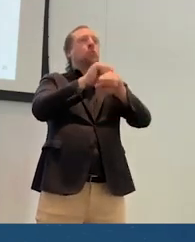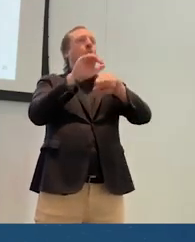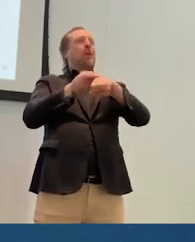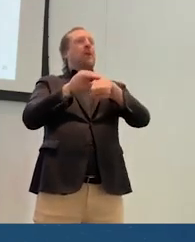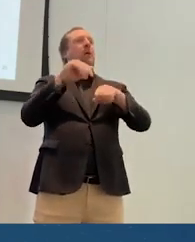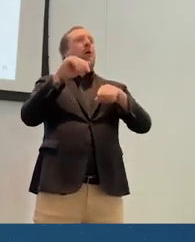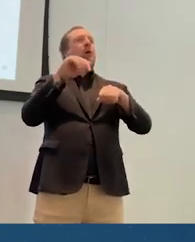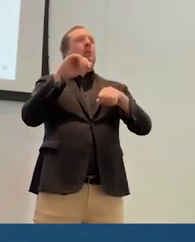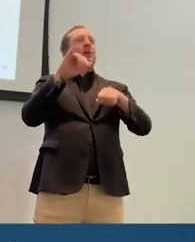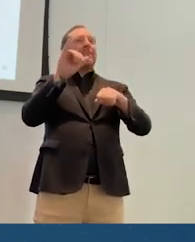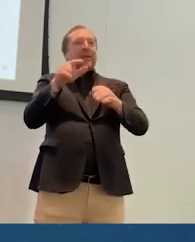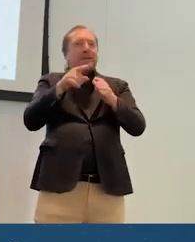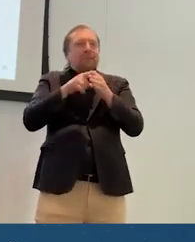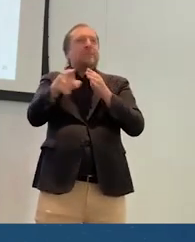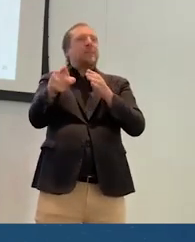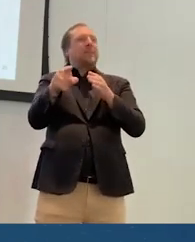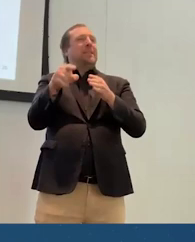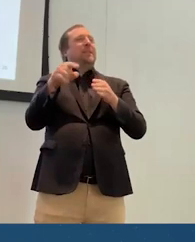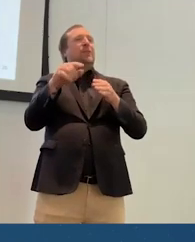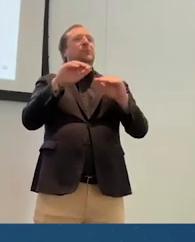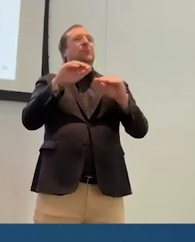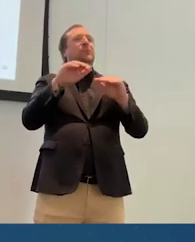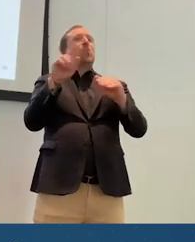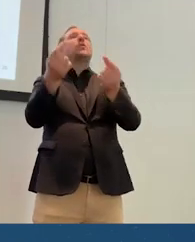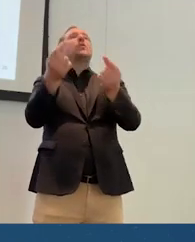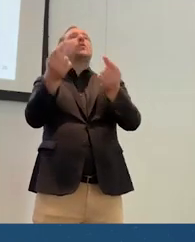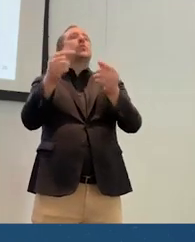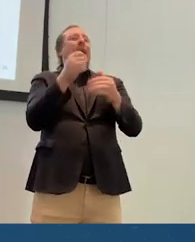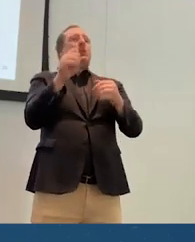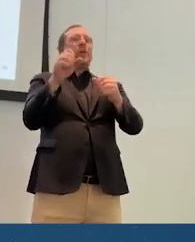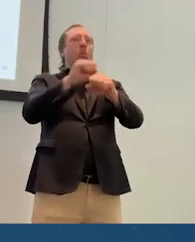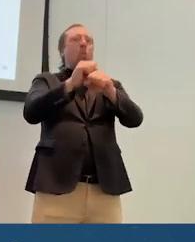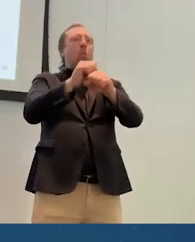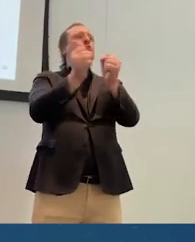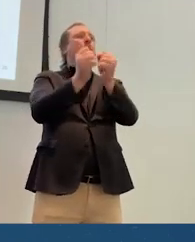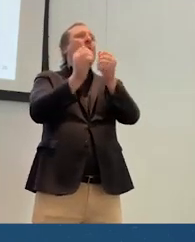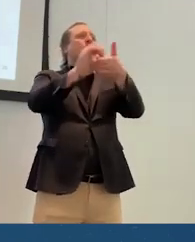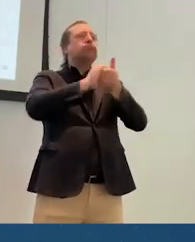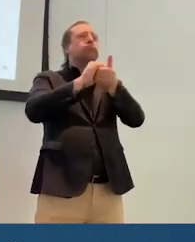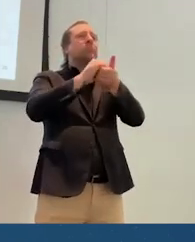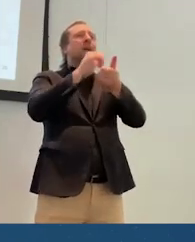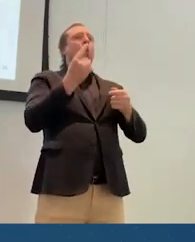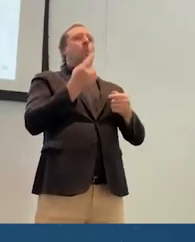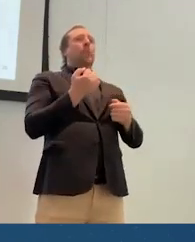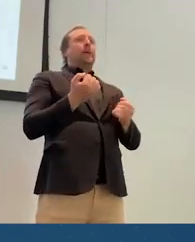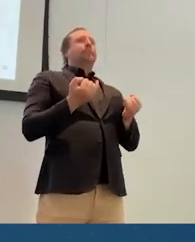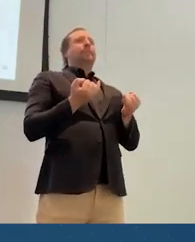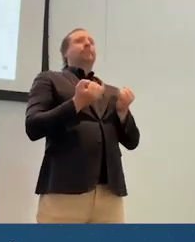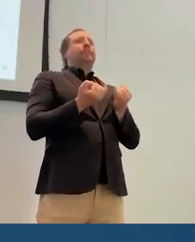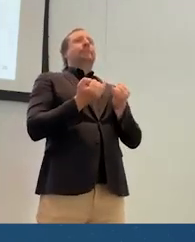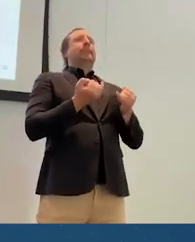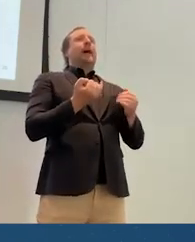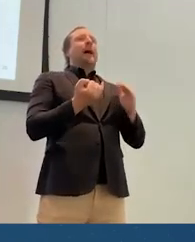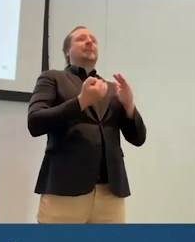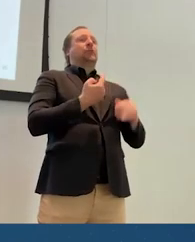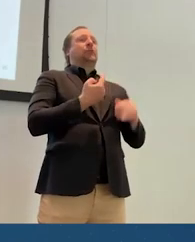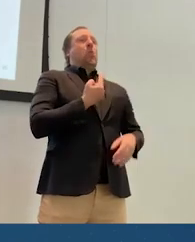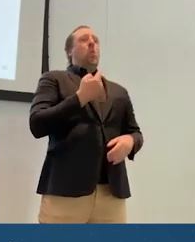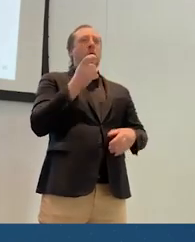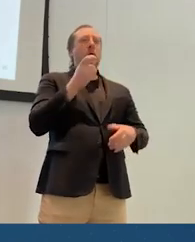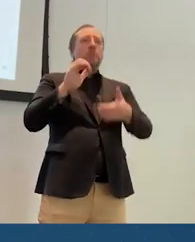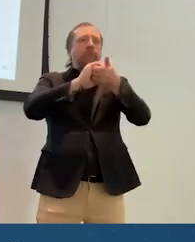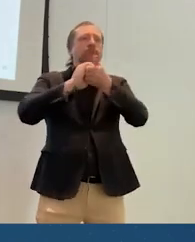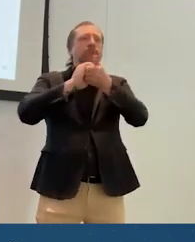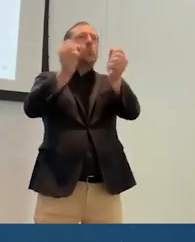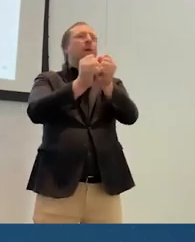this in this field. What are they doing and how can we all be working together and not just working in isolation? So you can expect a lot more